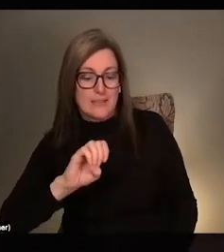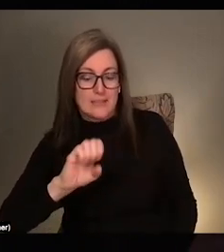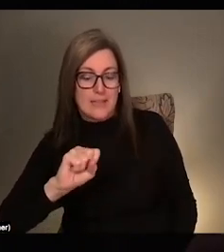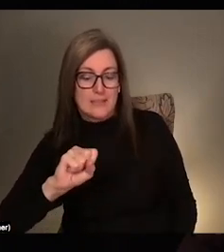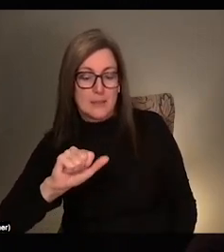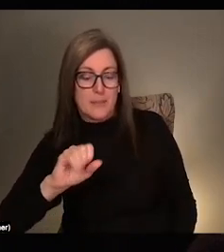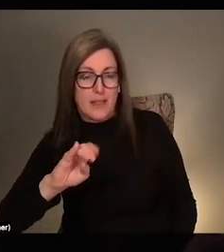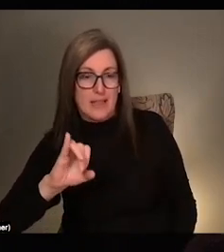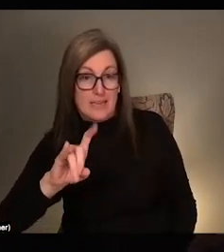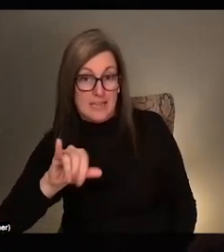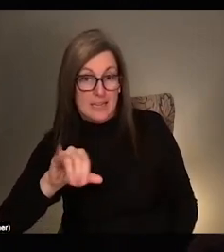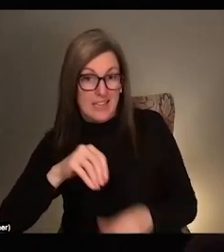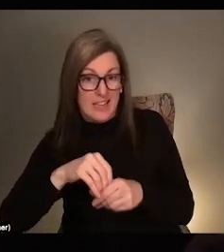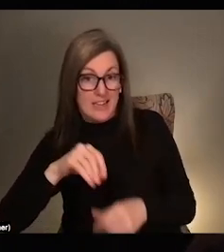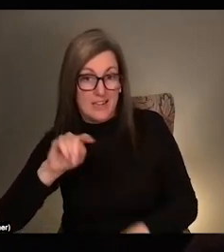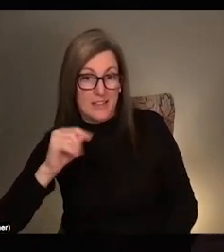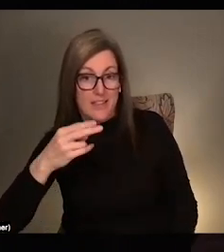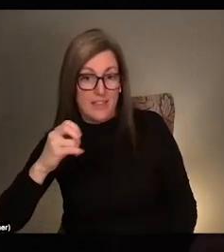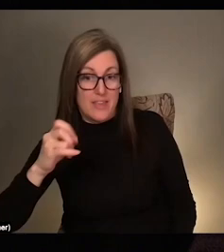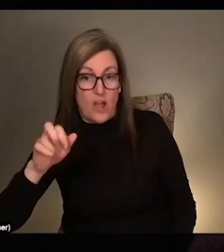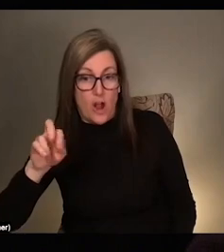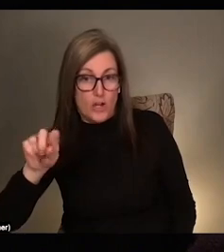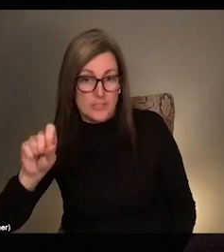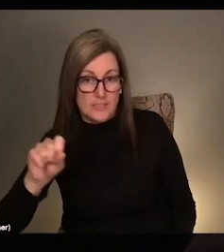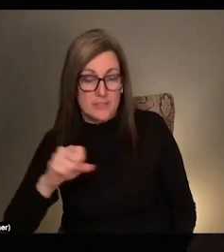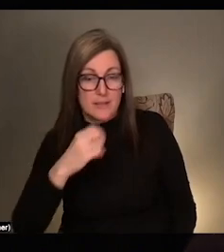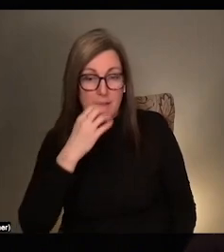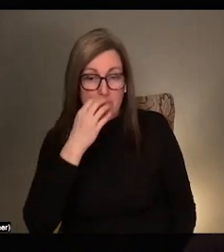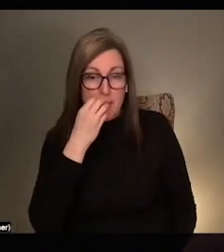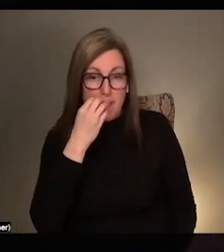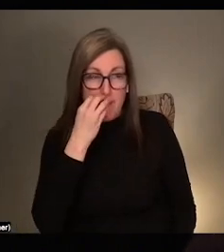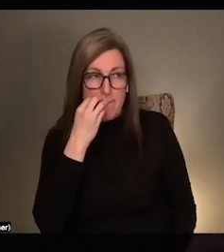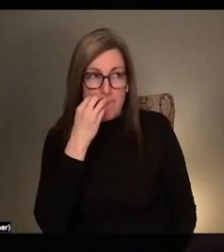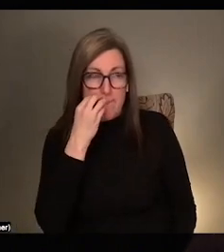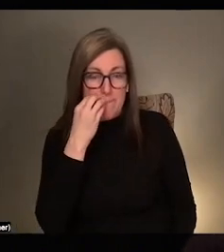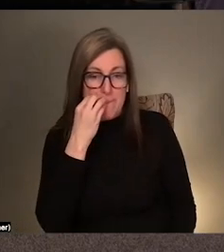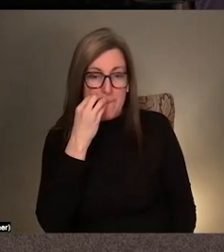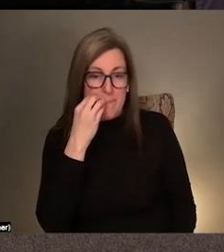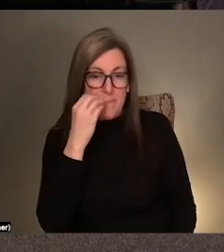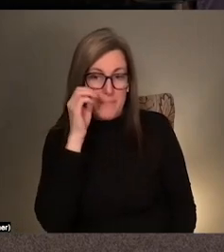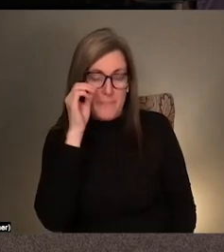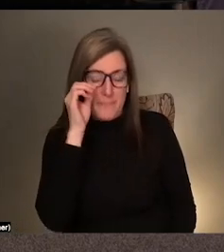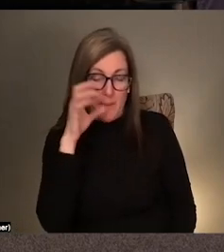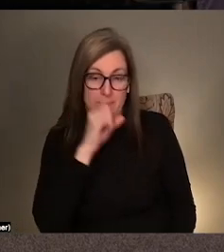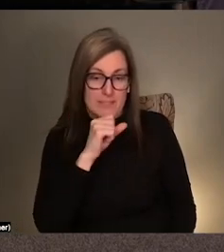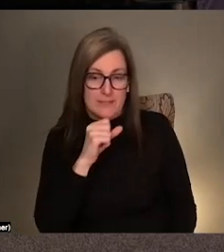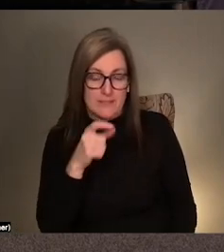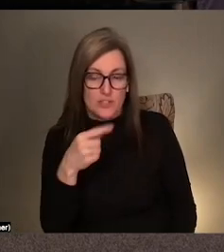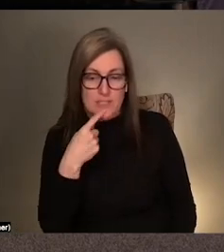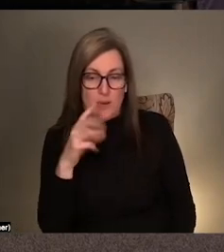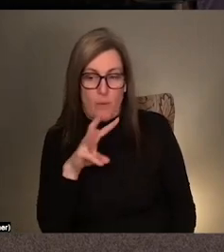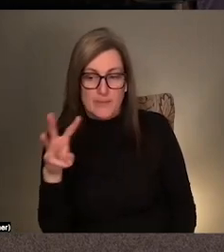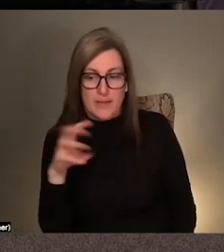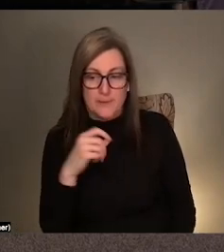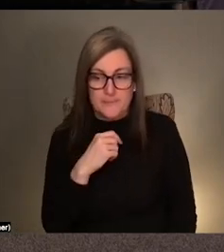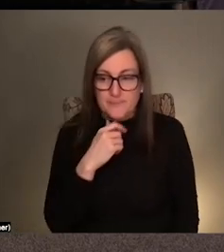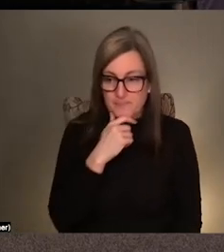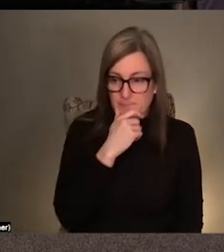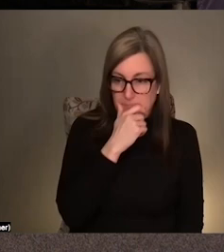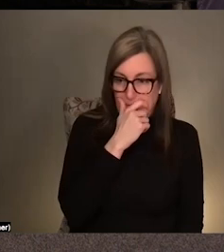available online. It's promiseandapractice.net, I believe. Um, a few questions. So, um,